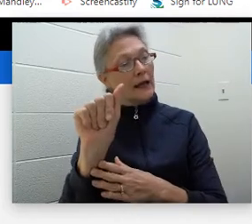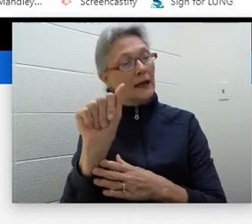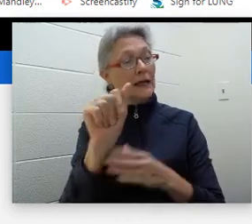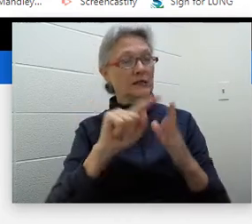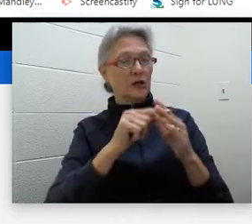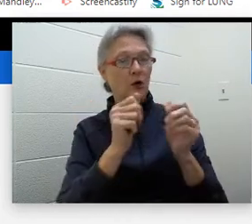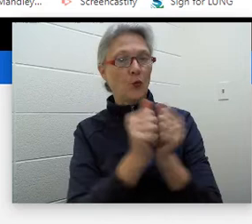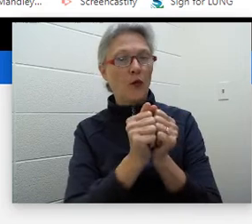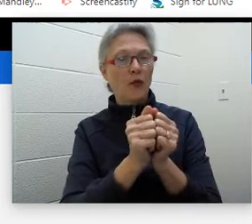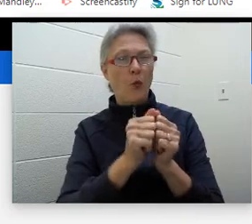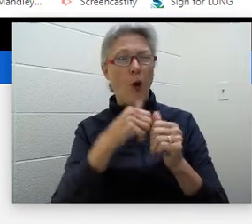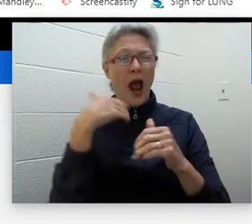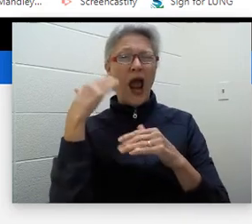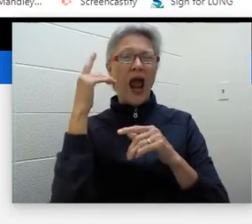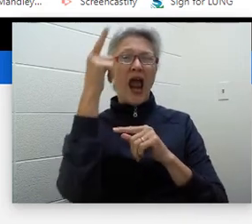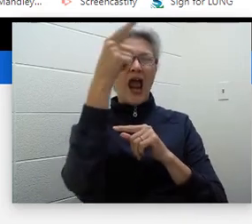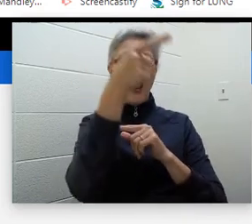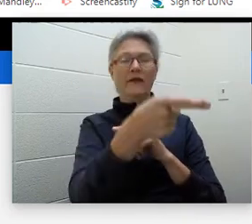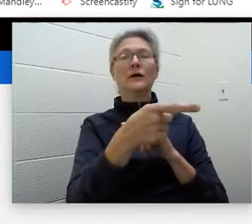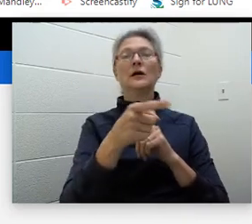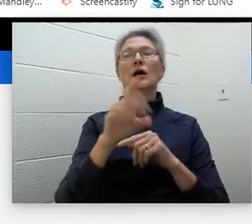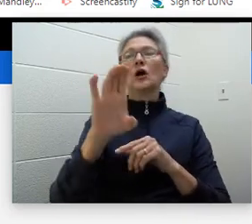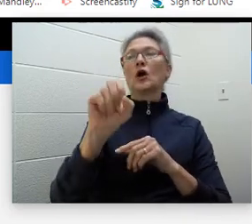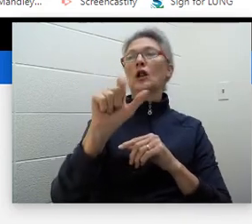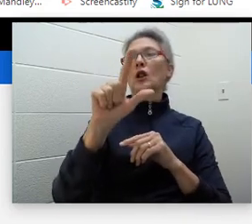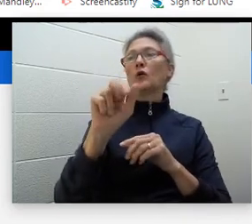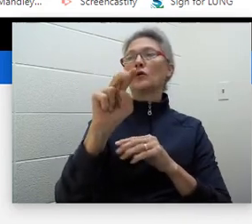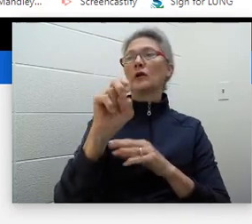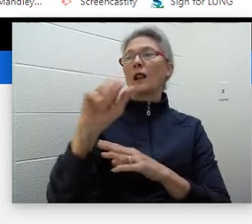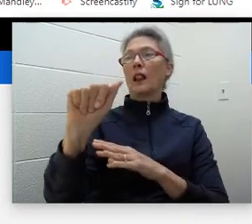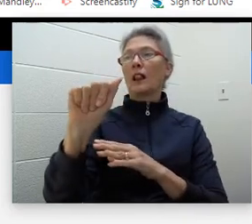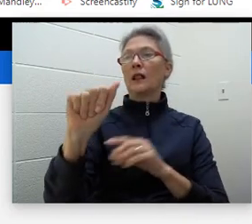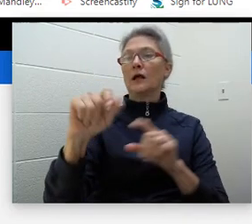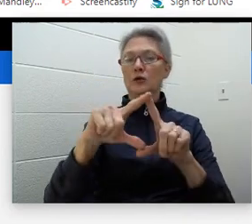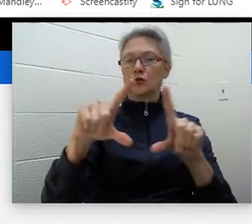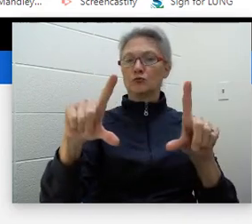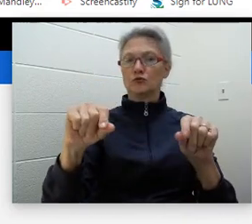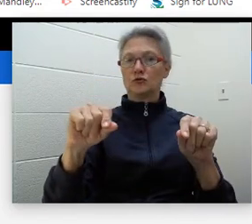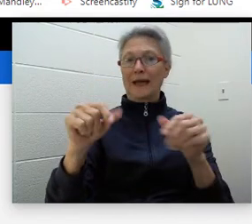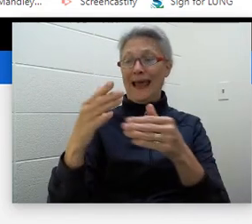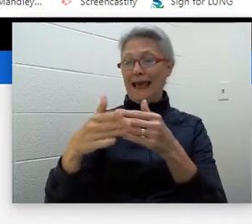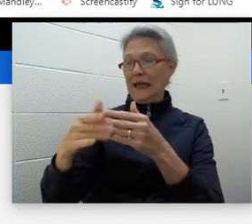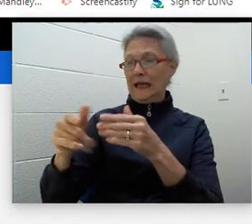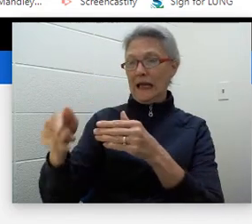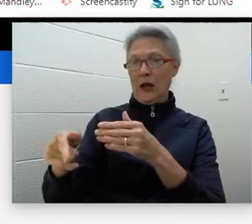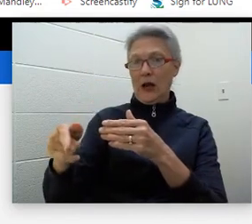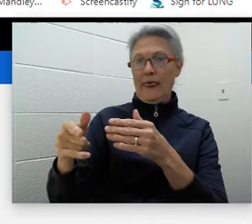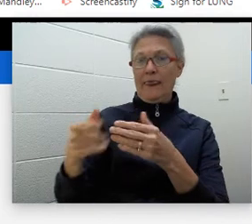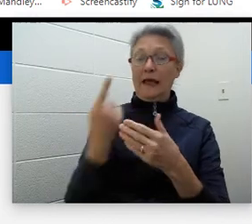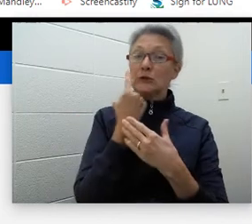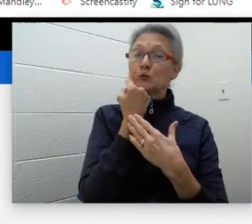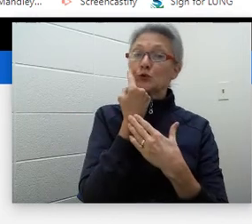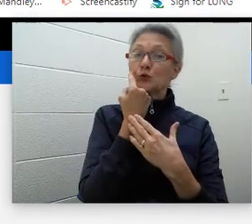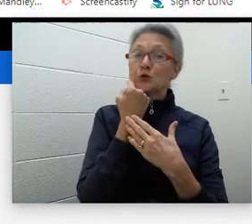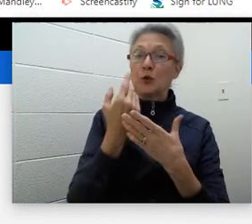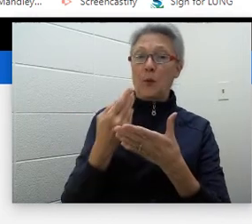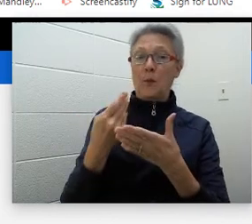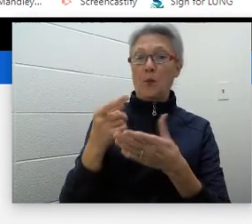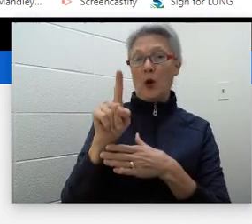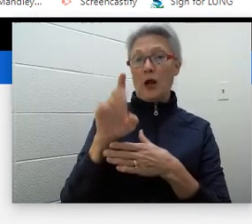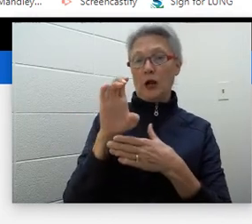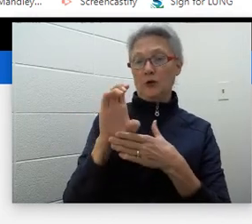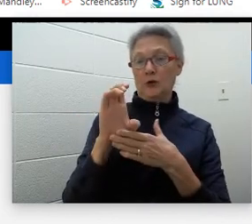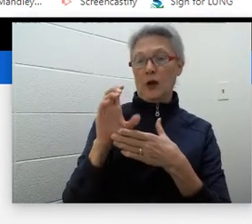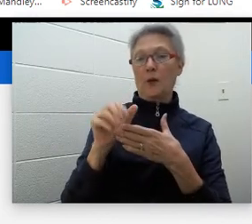starting with way over there, those are colonial notes, and then ending with way over here, that is the most recent $100